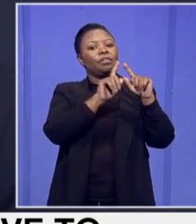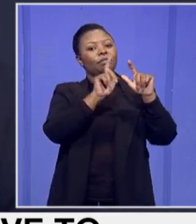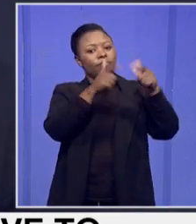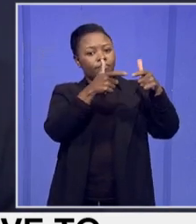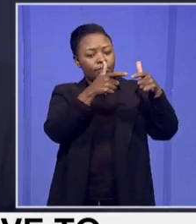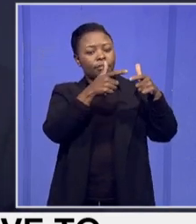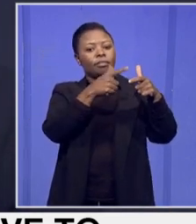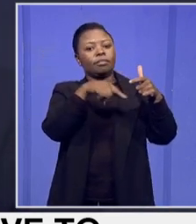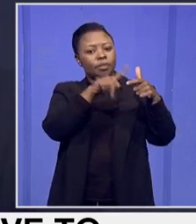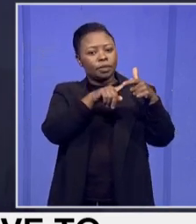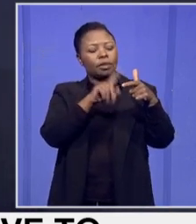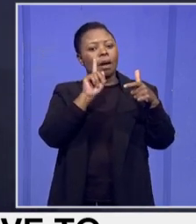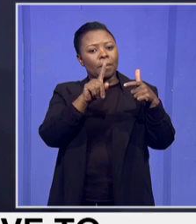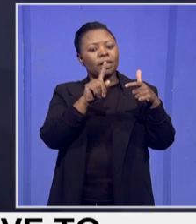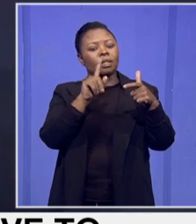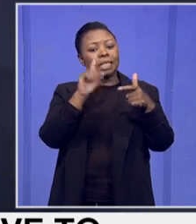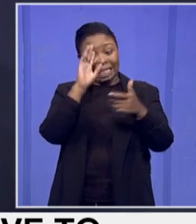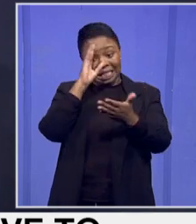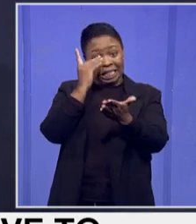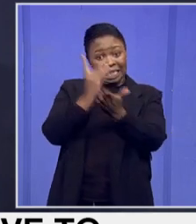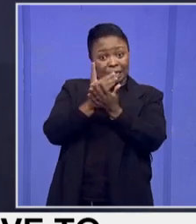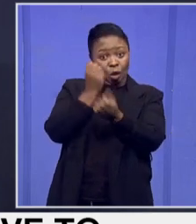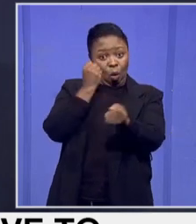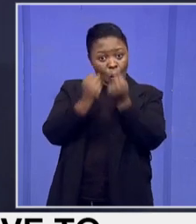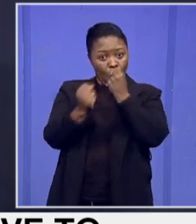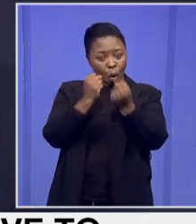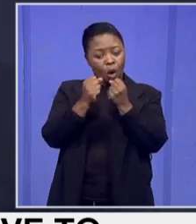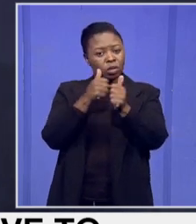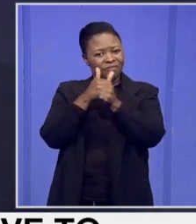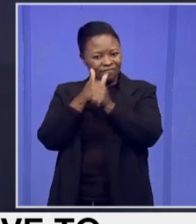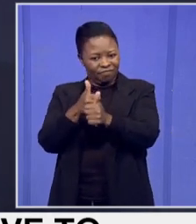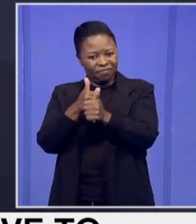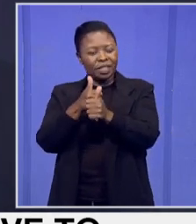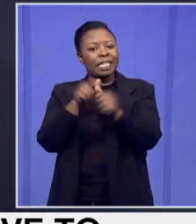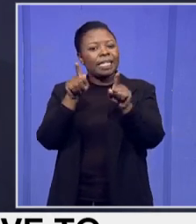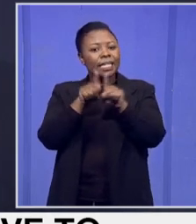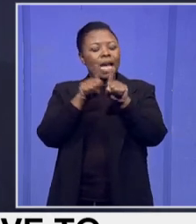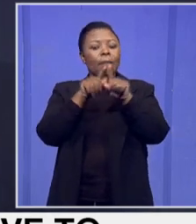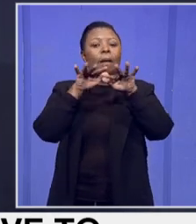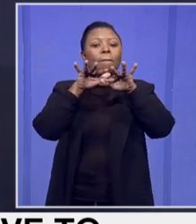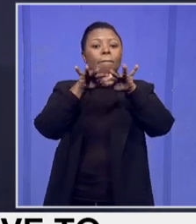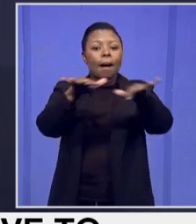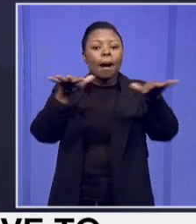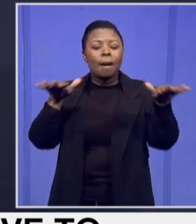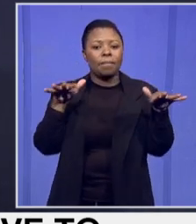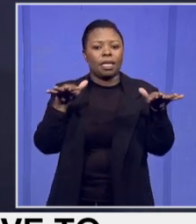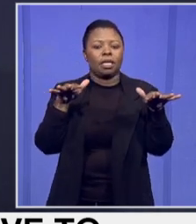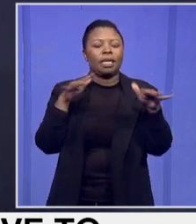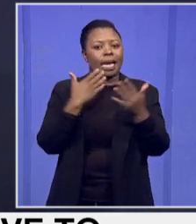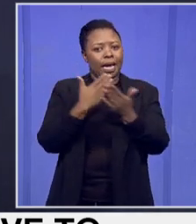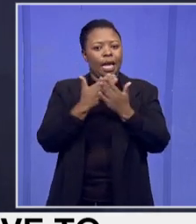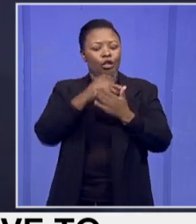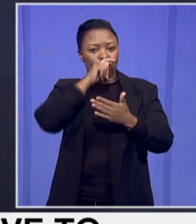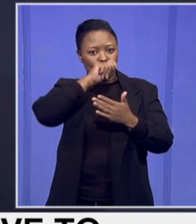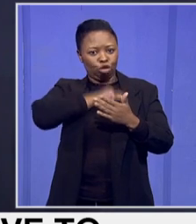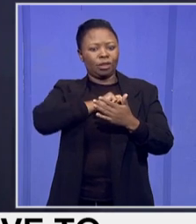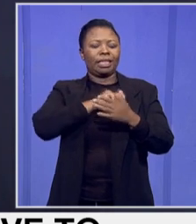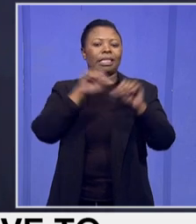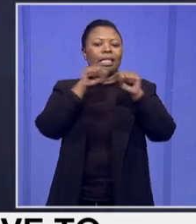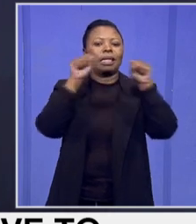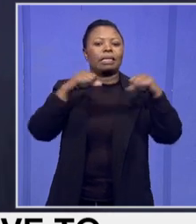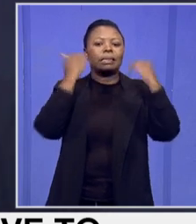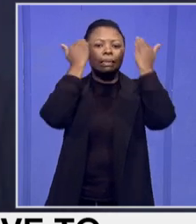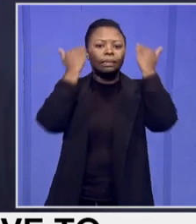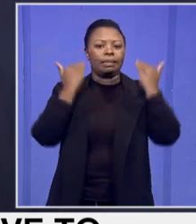complies with the decision of the courts. So that the public can also see that they can entrust the judiciary with the function of